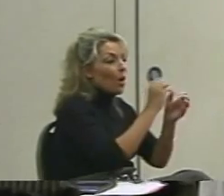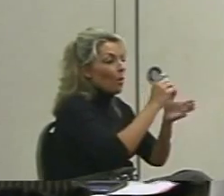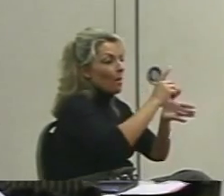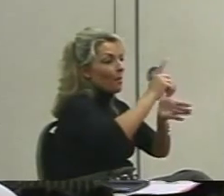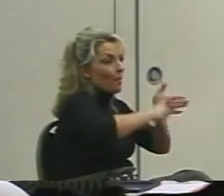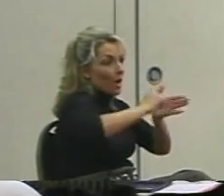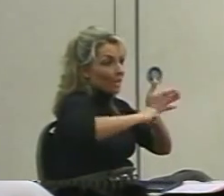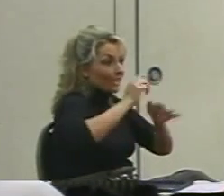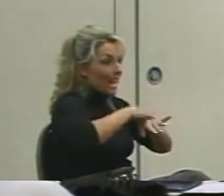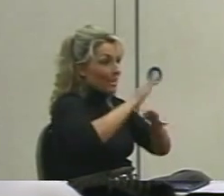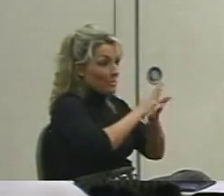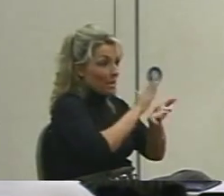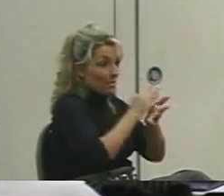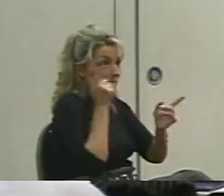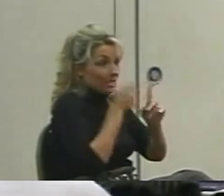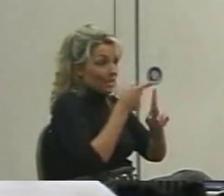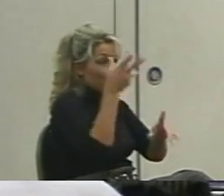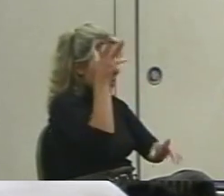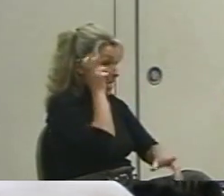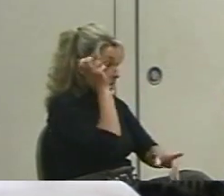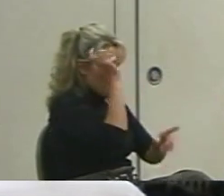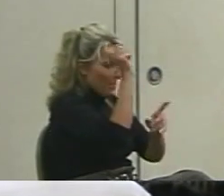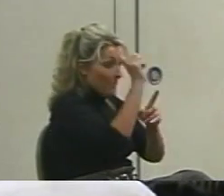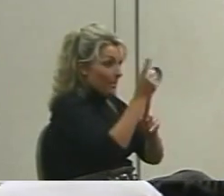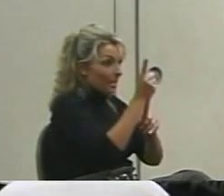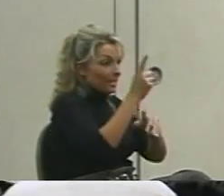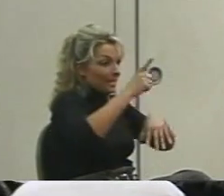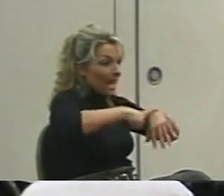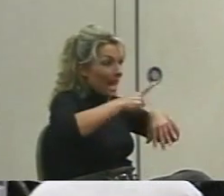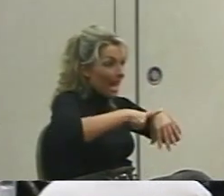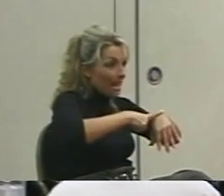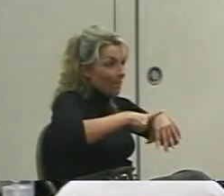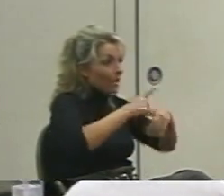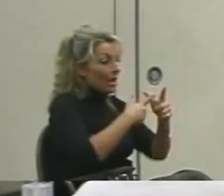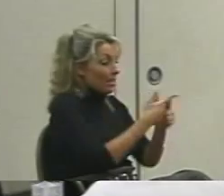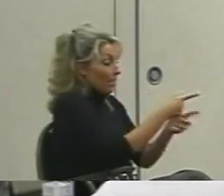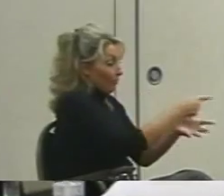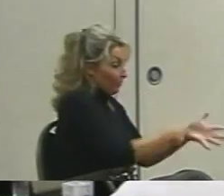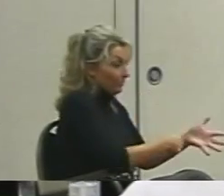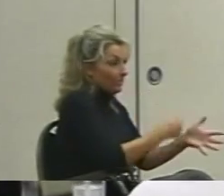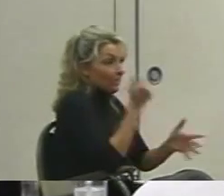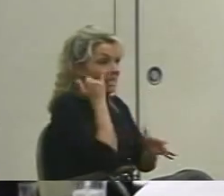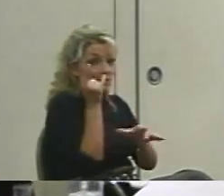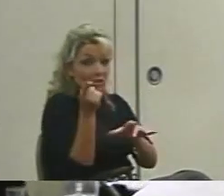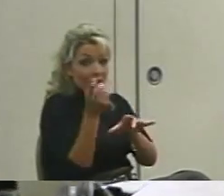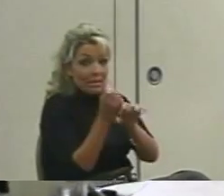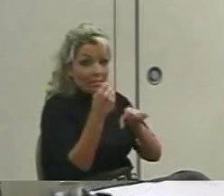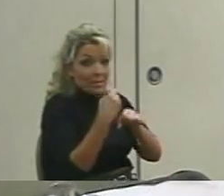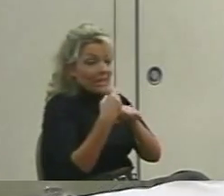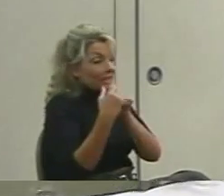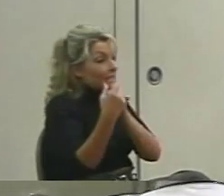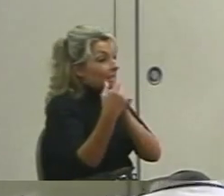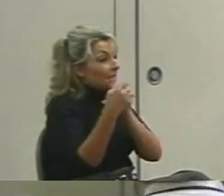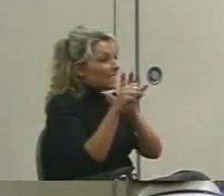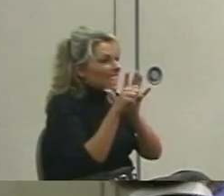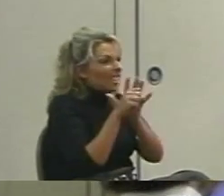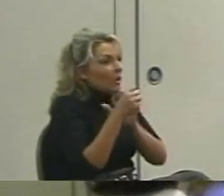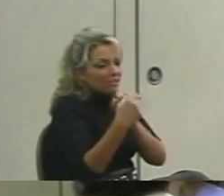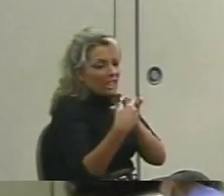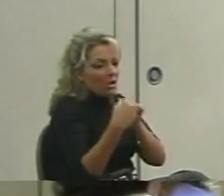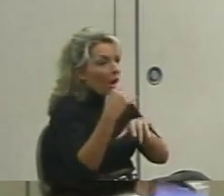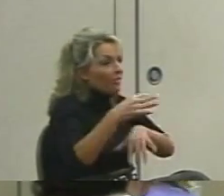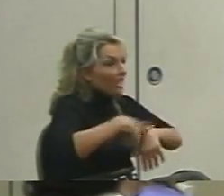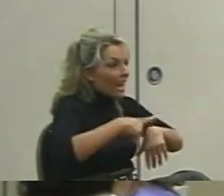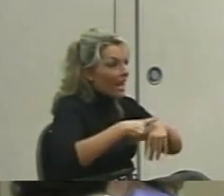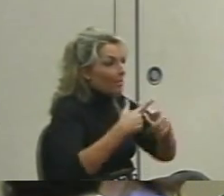until you hear the minutes, the time signal. Every time she makes a time signal, and there will be five total, you will write